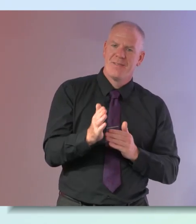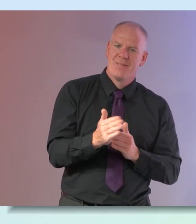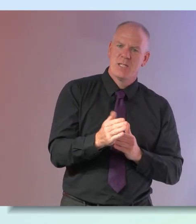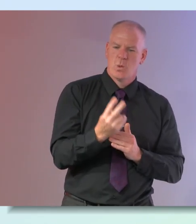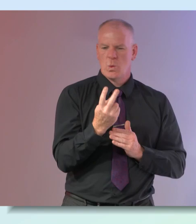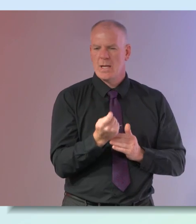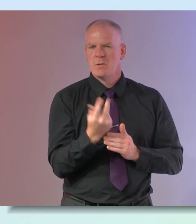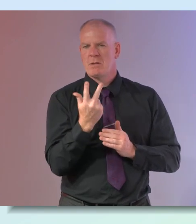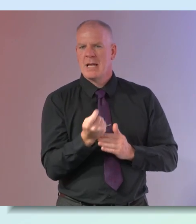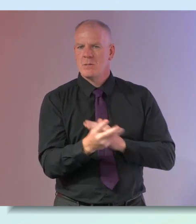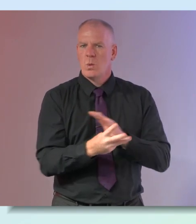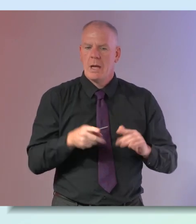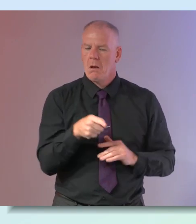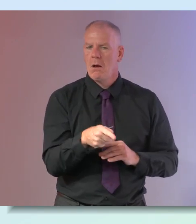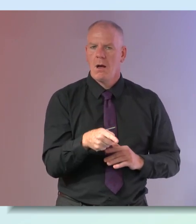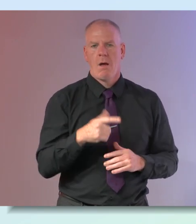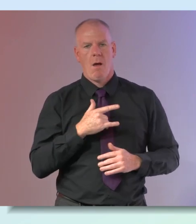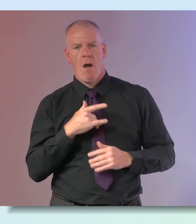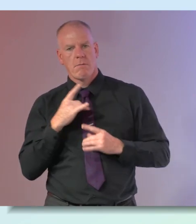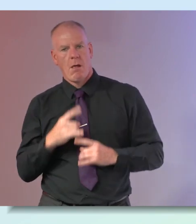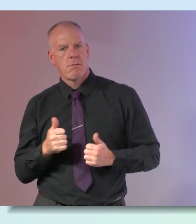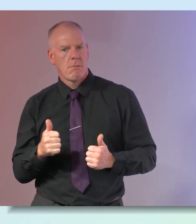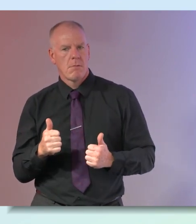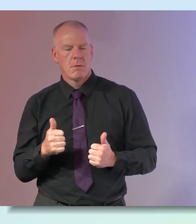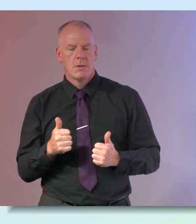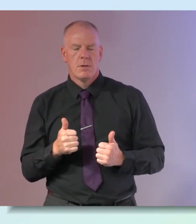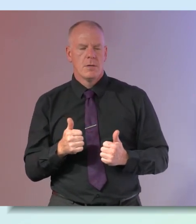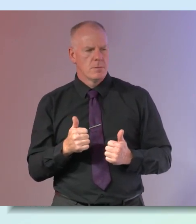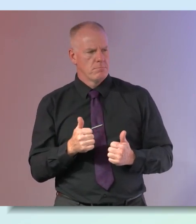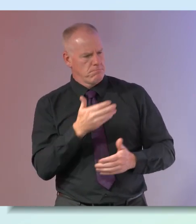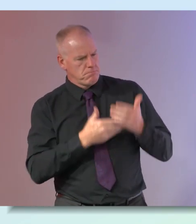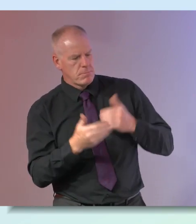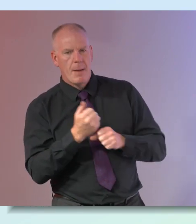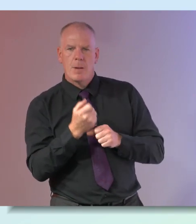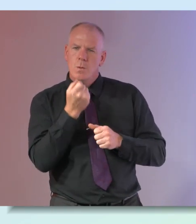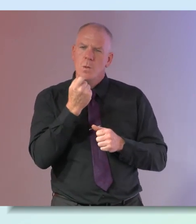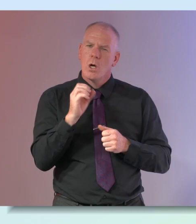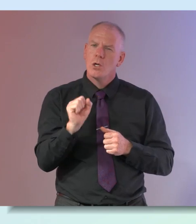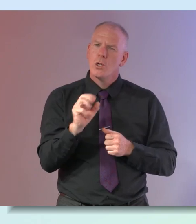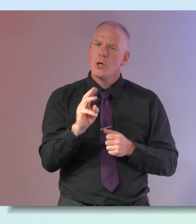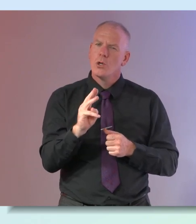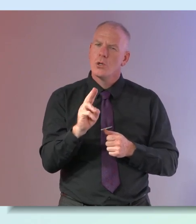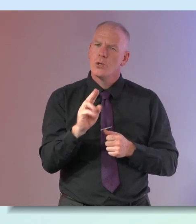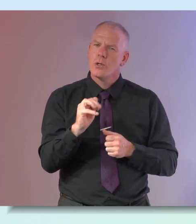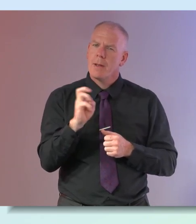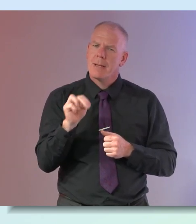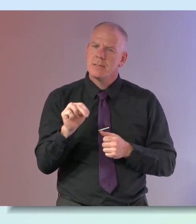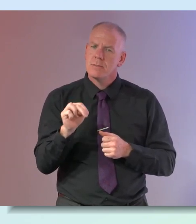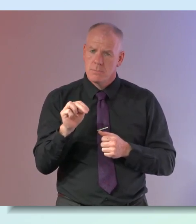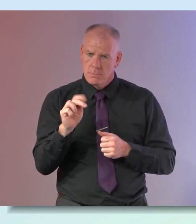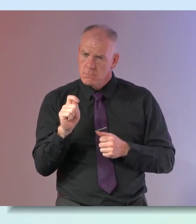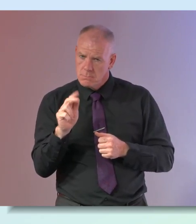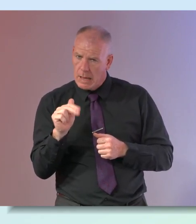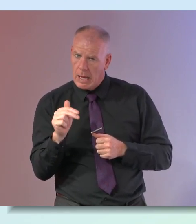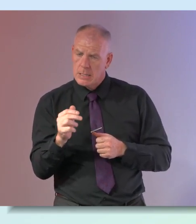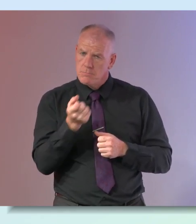times a week if you can and of course your heart health but also what do you think about supplements what is your own view can we do you believe we should take some